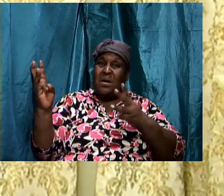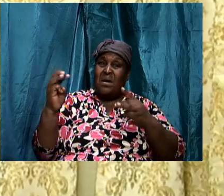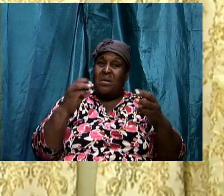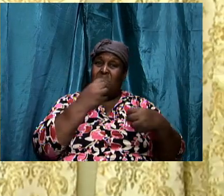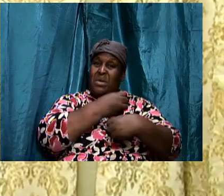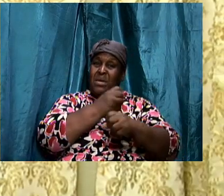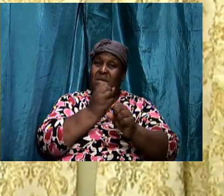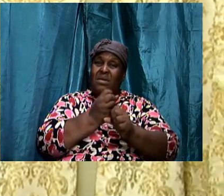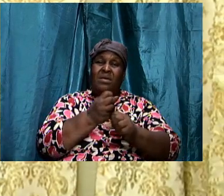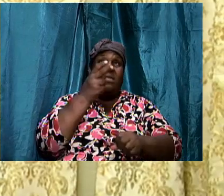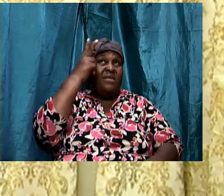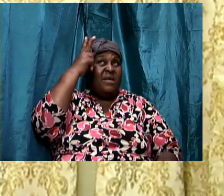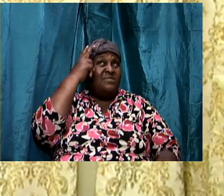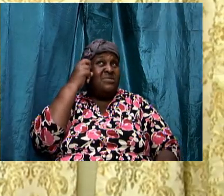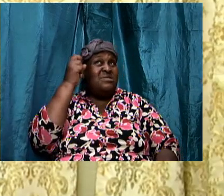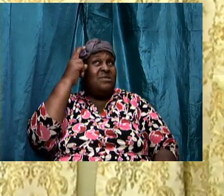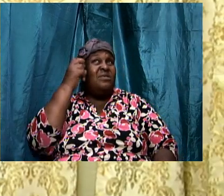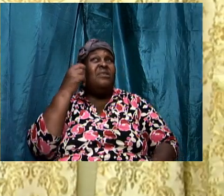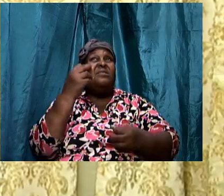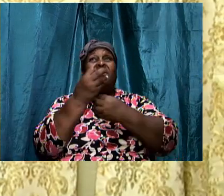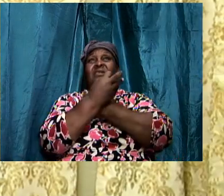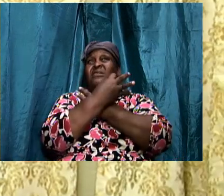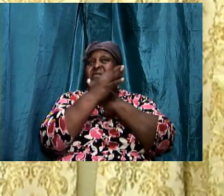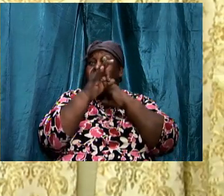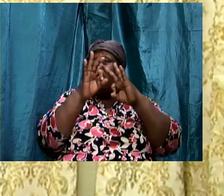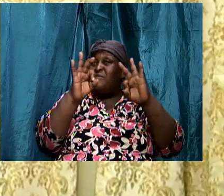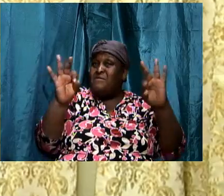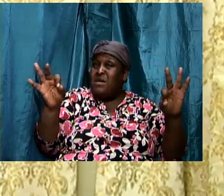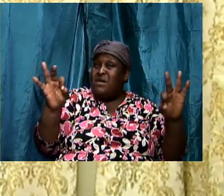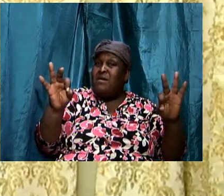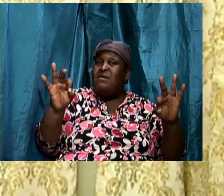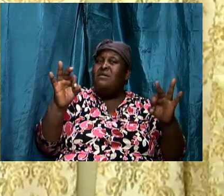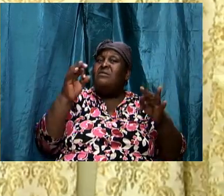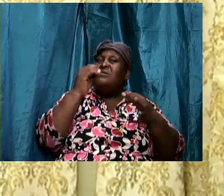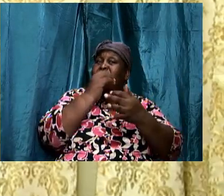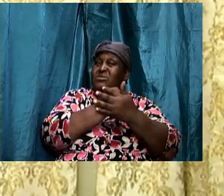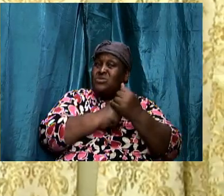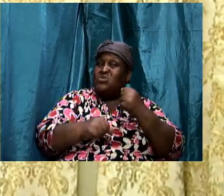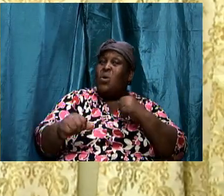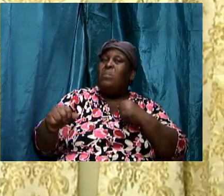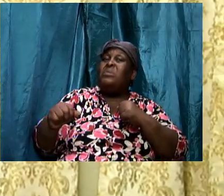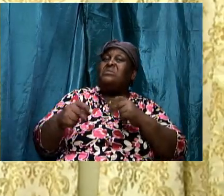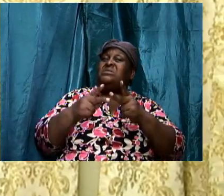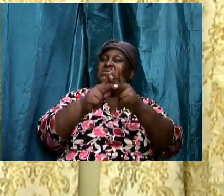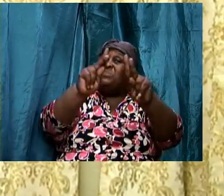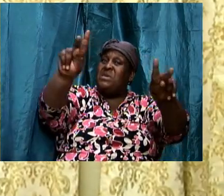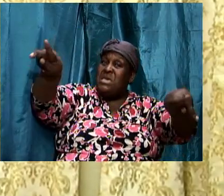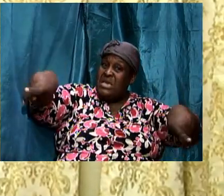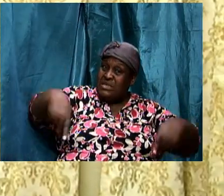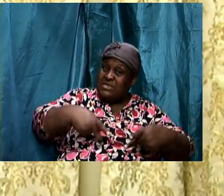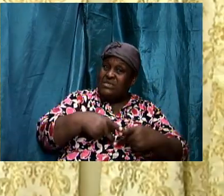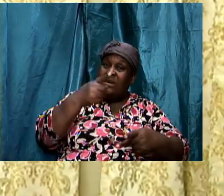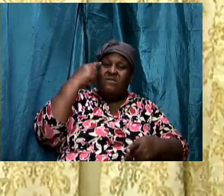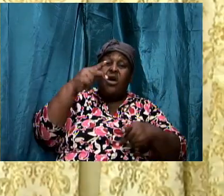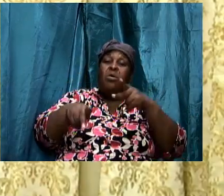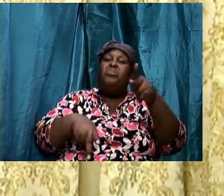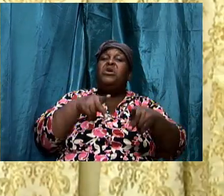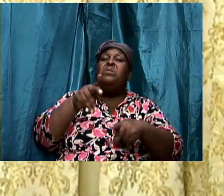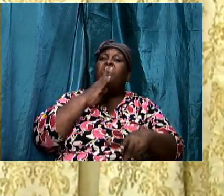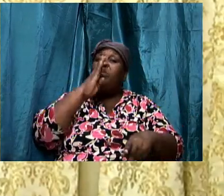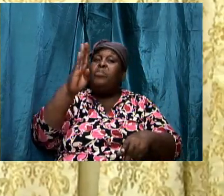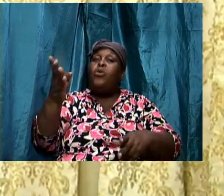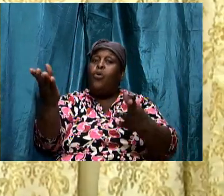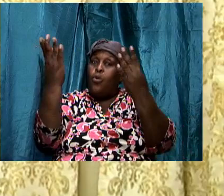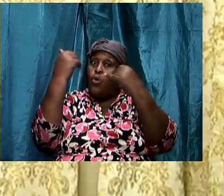free up certain arena for people to even be at church knowing